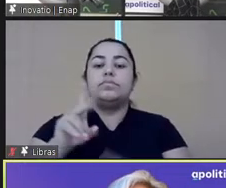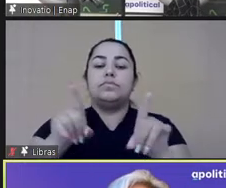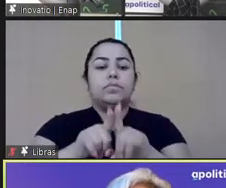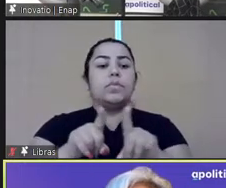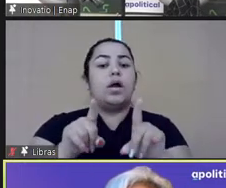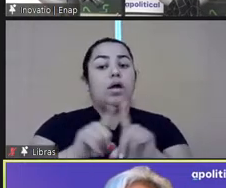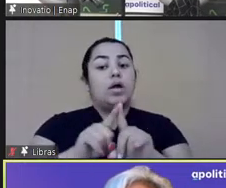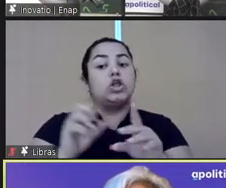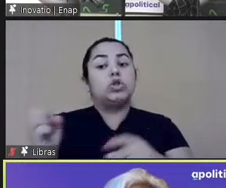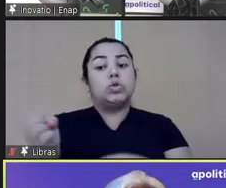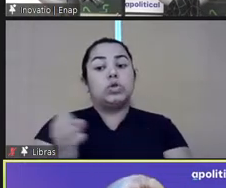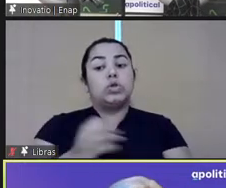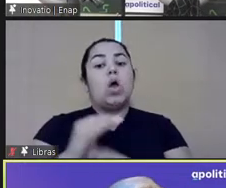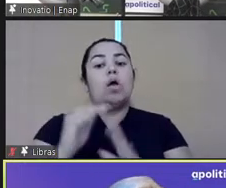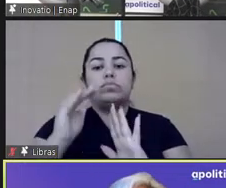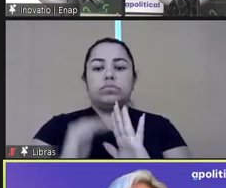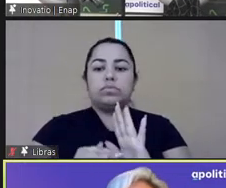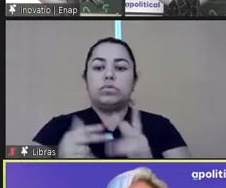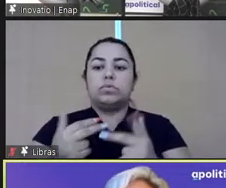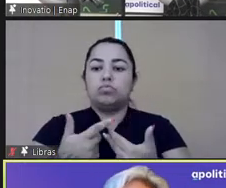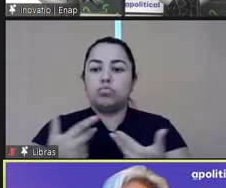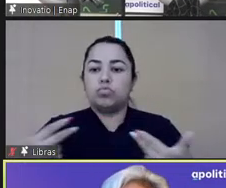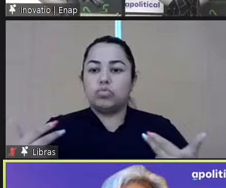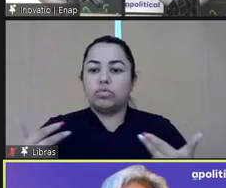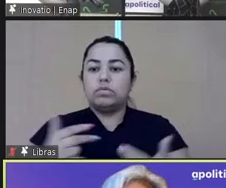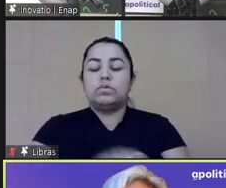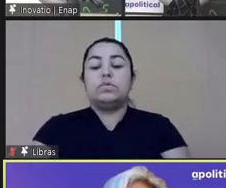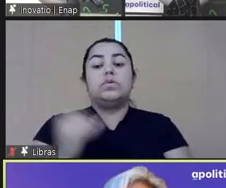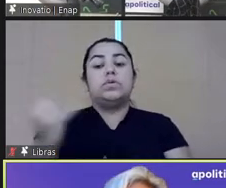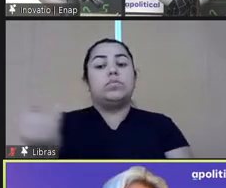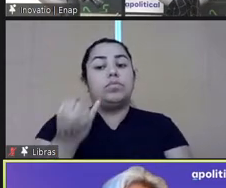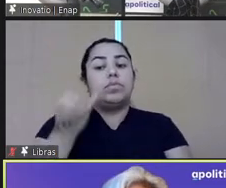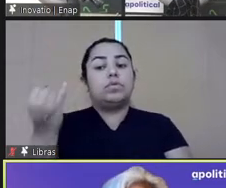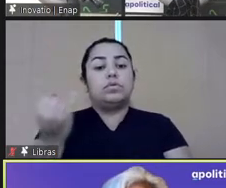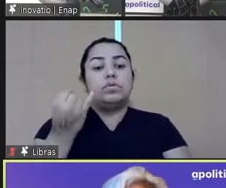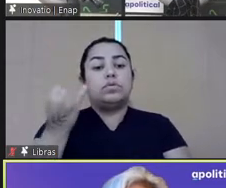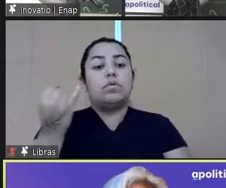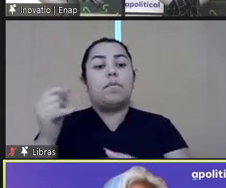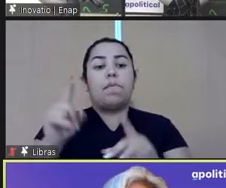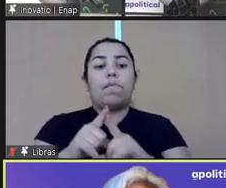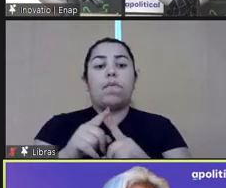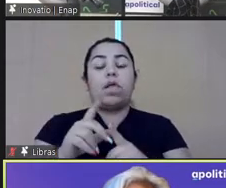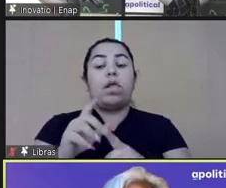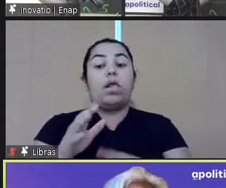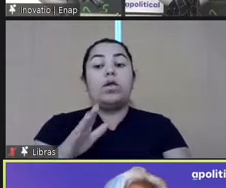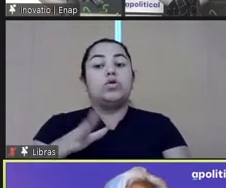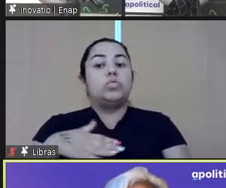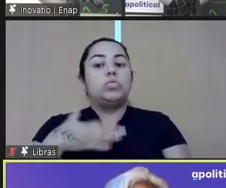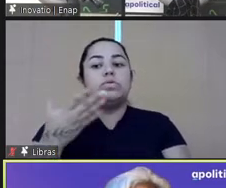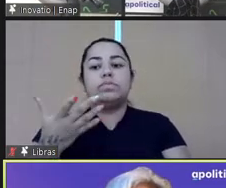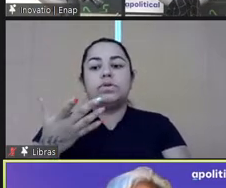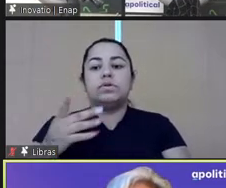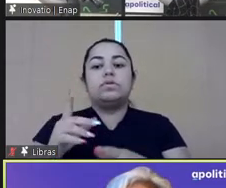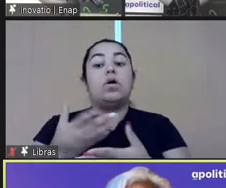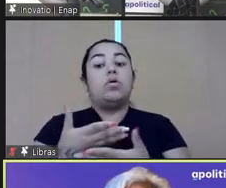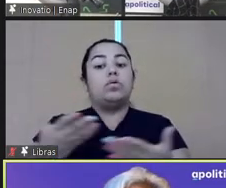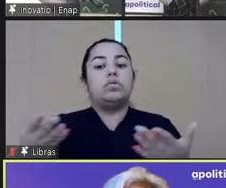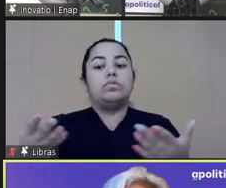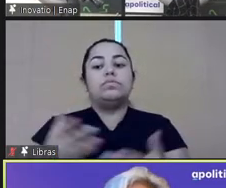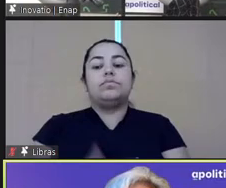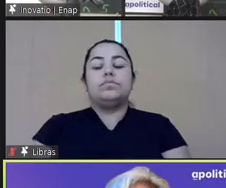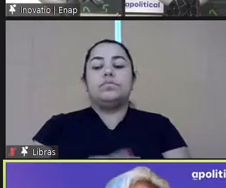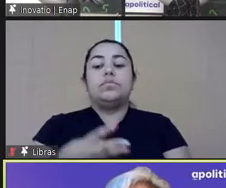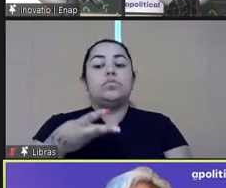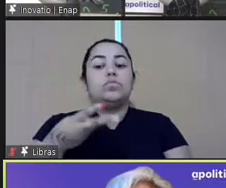One of the key themes, and I'm guessing this is not a surprise to you, that is taking center stage for many governments is digital transformation.